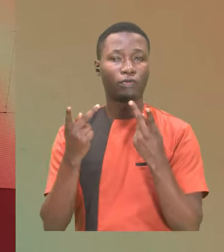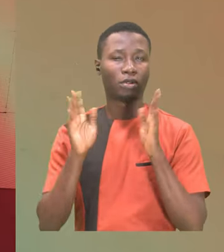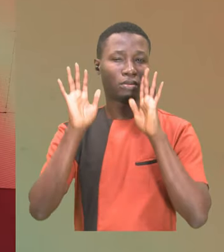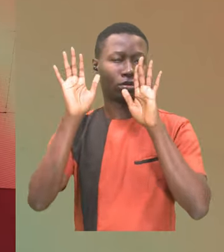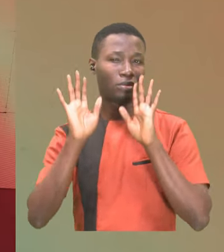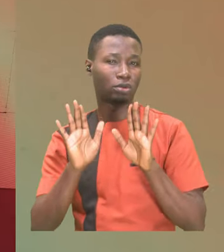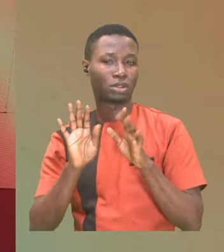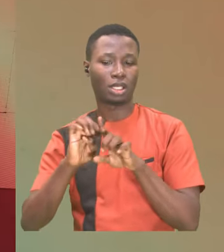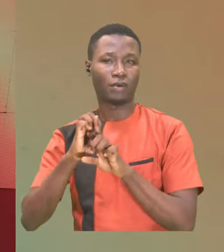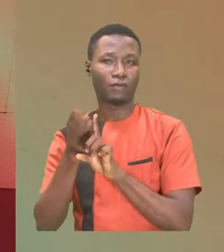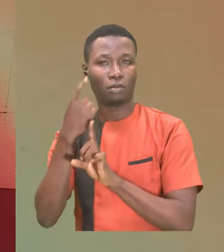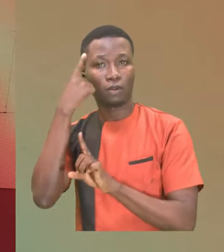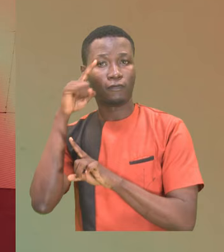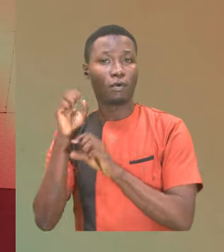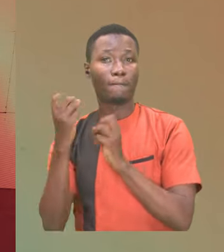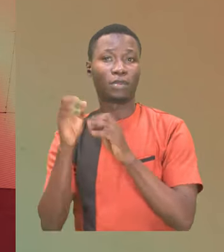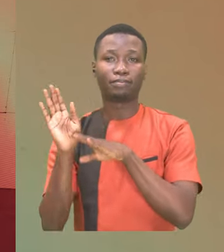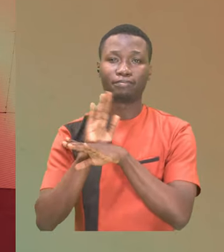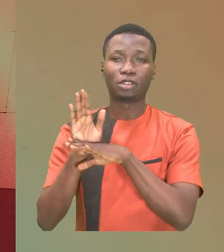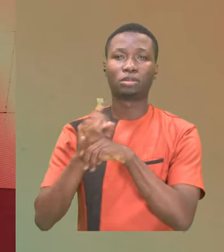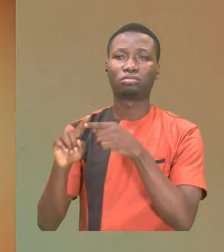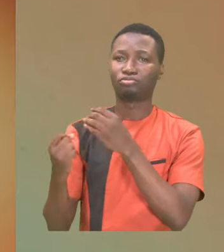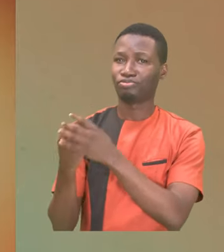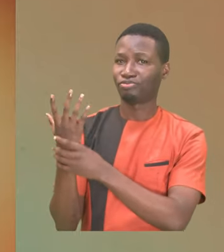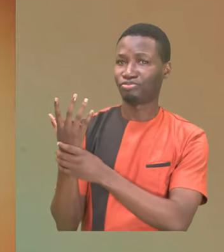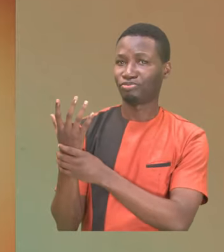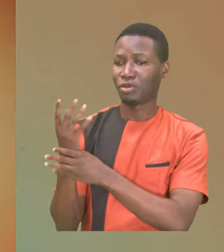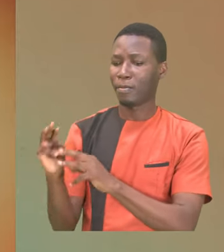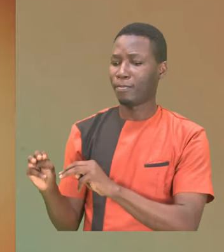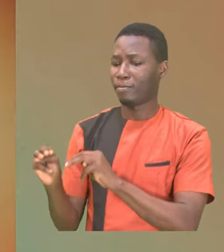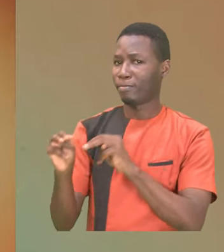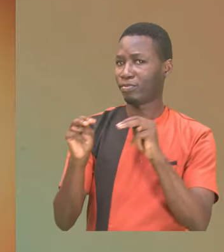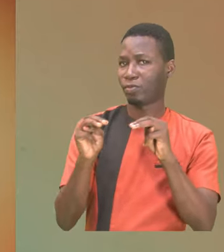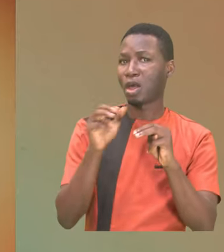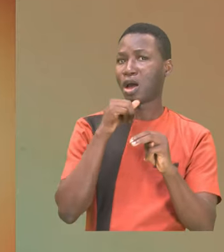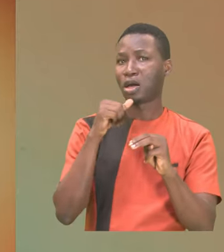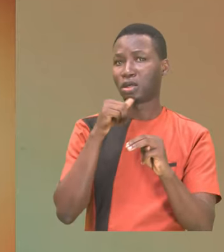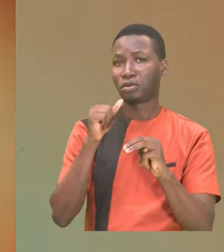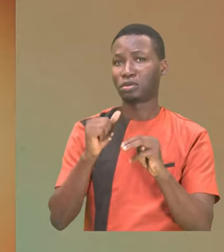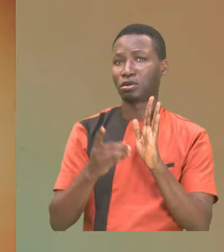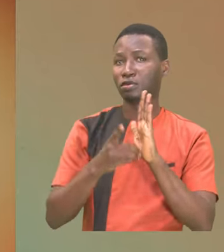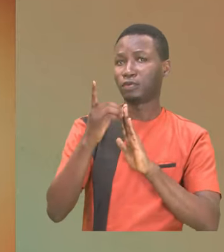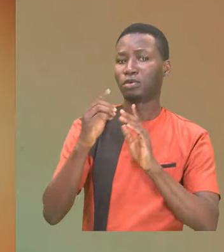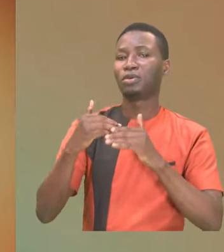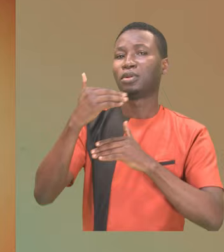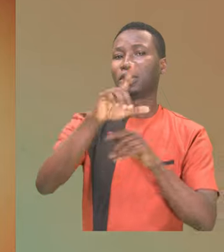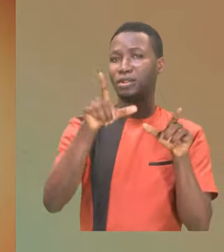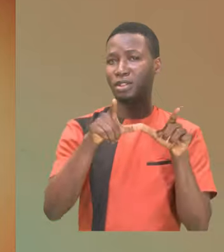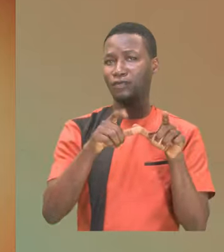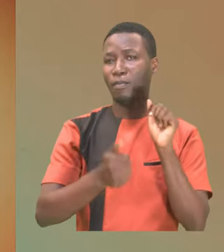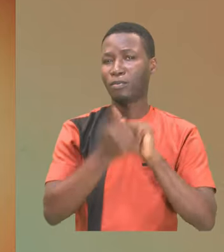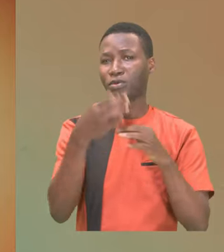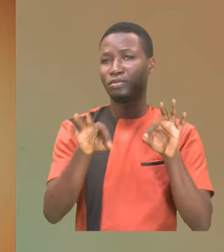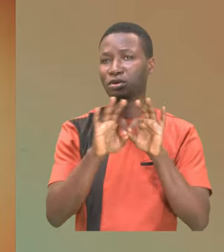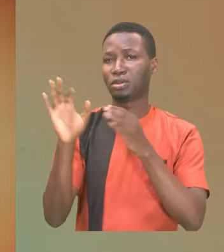excellent environment for businesses to thrive, taking the agriculture revolution to the next step, especially